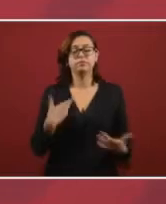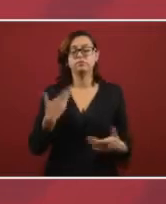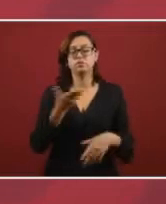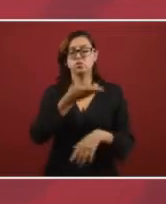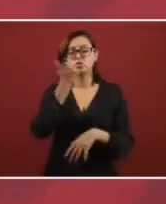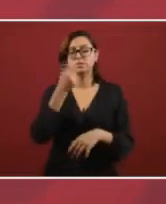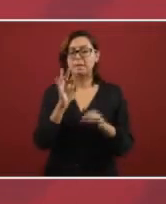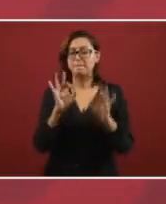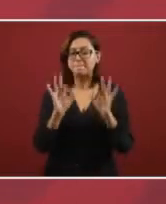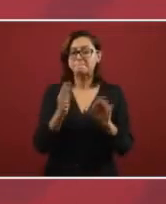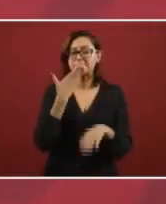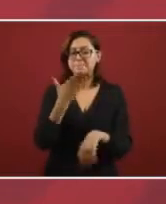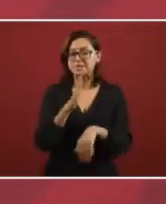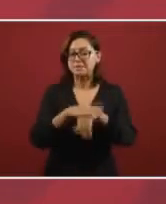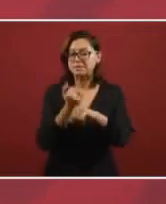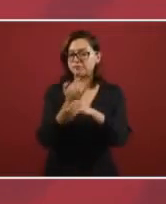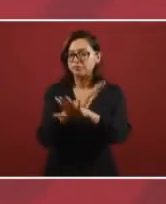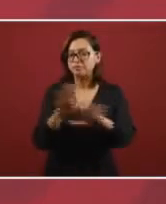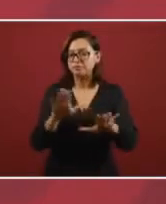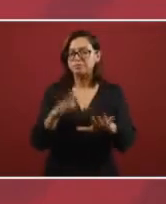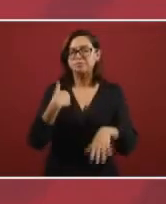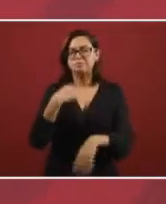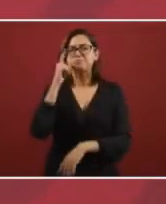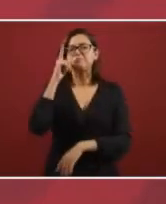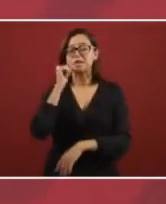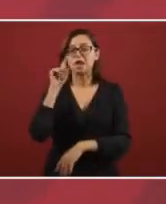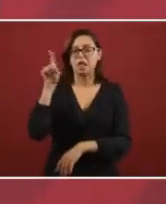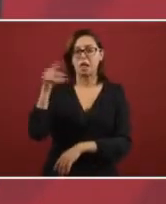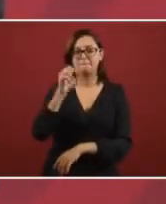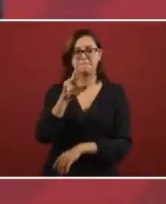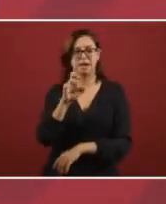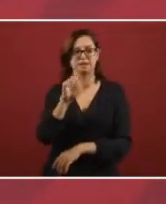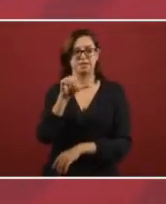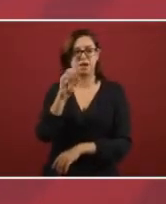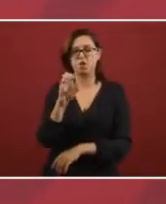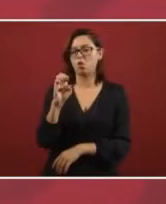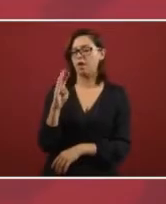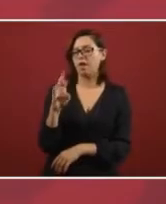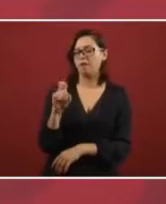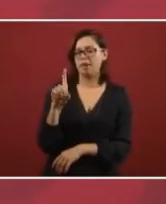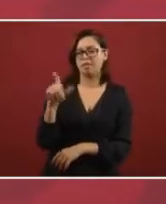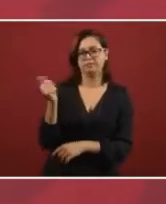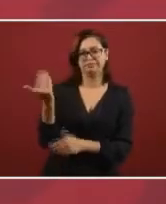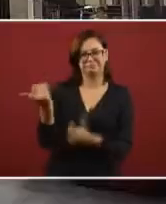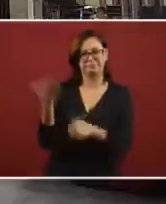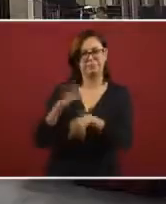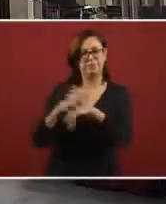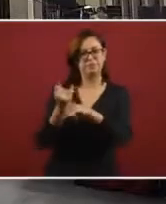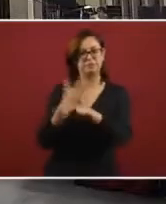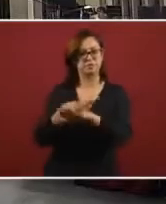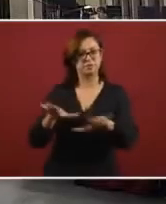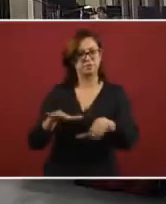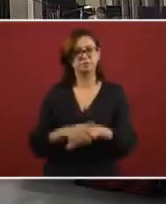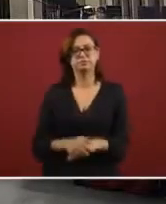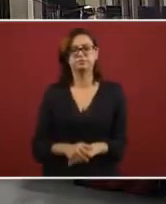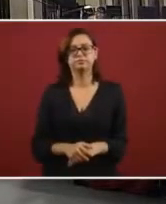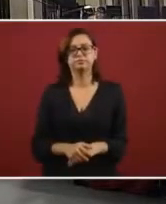we will inform, we'll ask Marcelo Obrado to inform us regarding this matter.